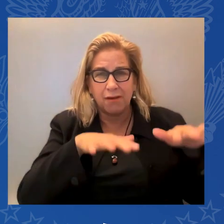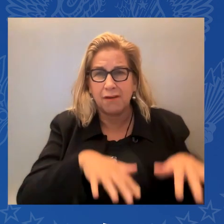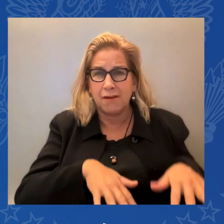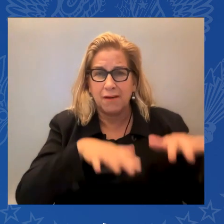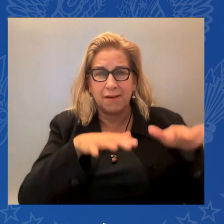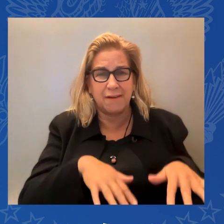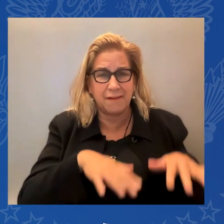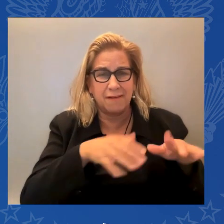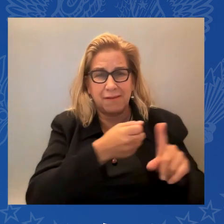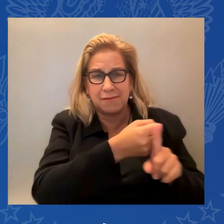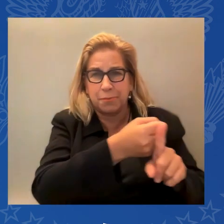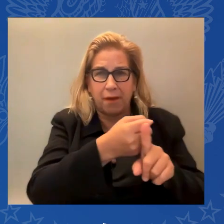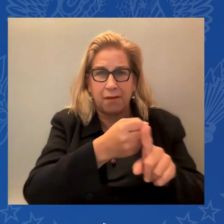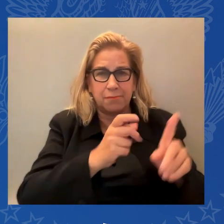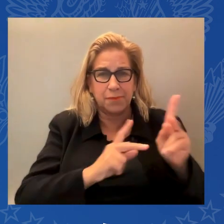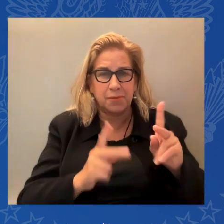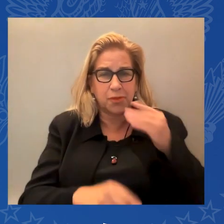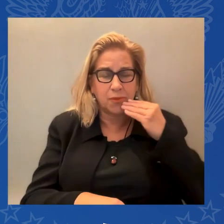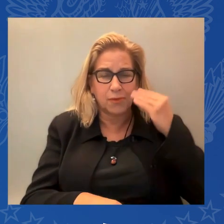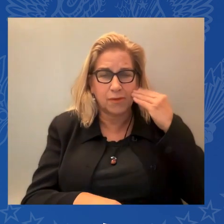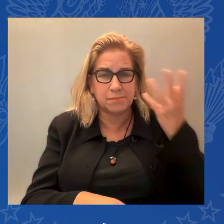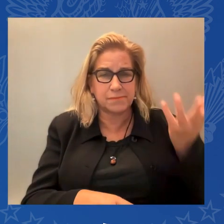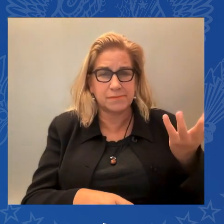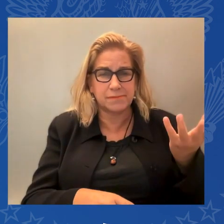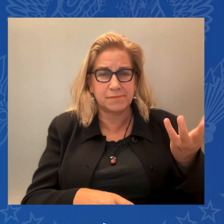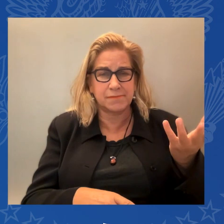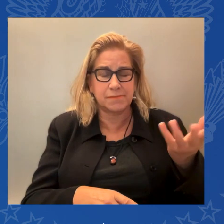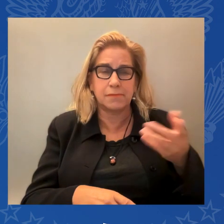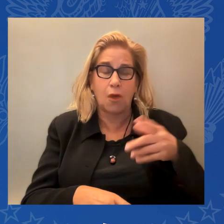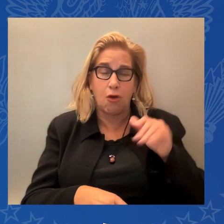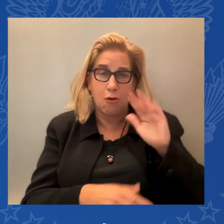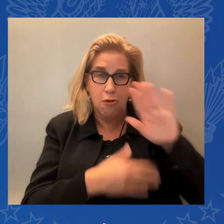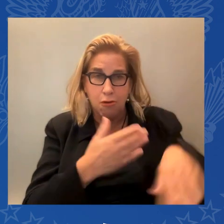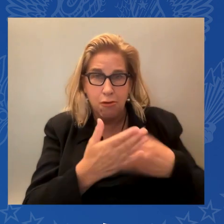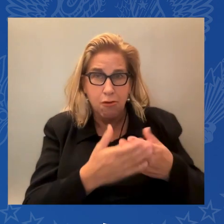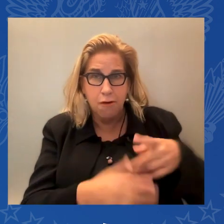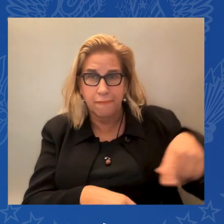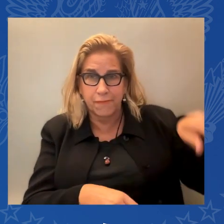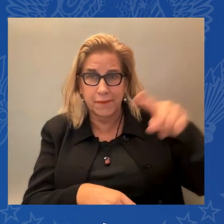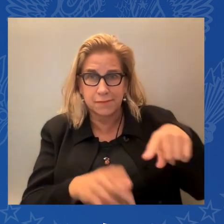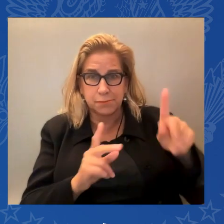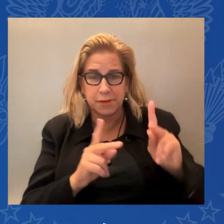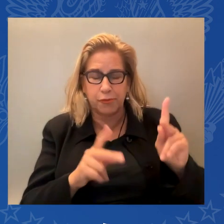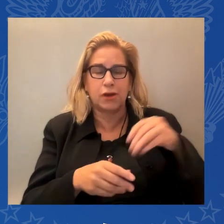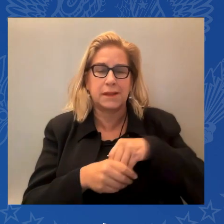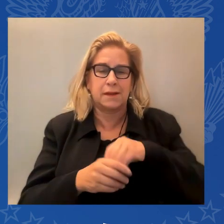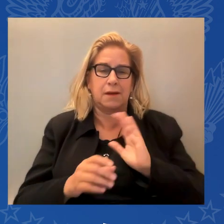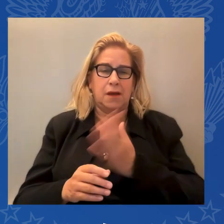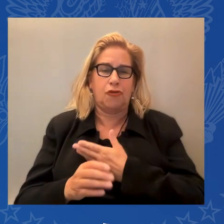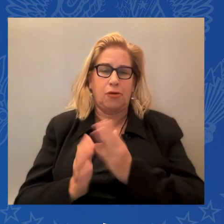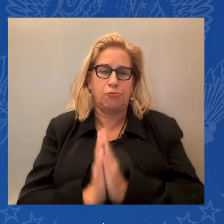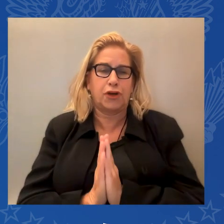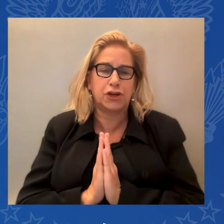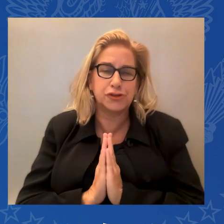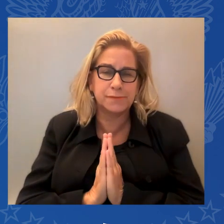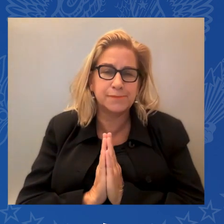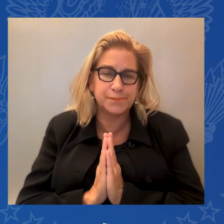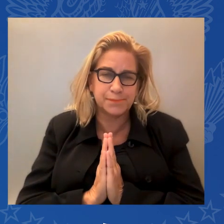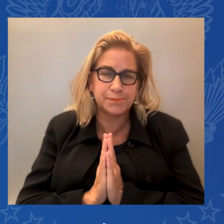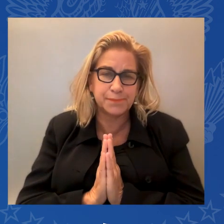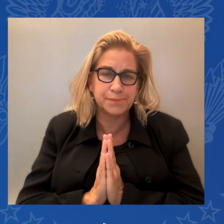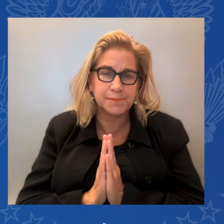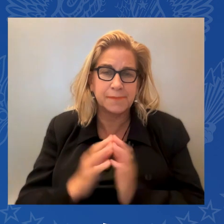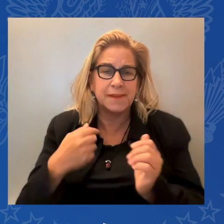about where things stand today. We're doing everything we can in search and rescue, recovery and rebuilding. And I'm committed